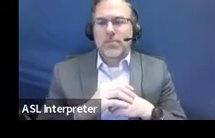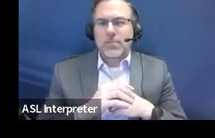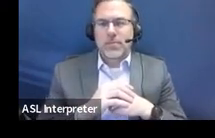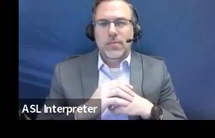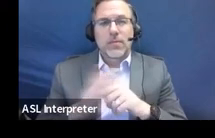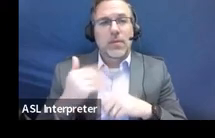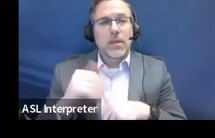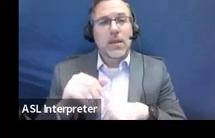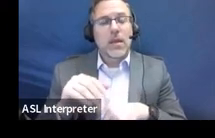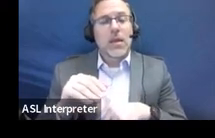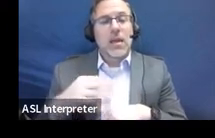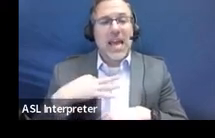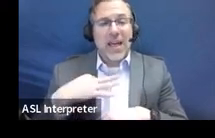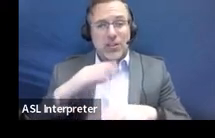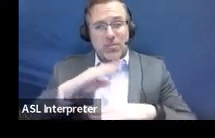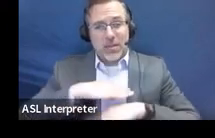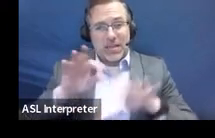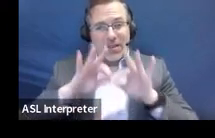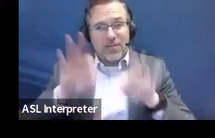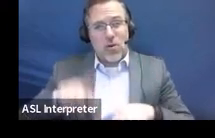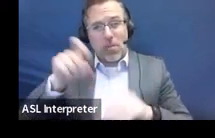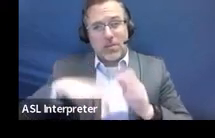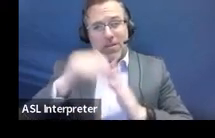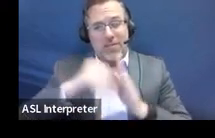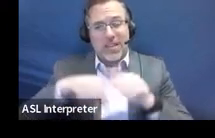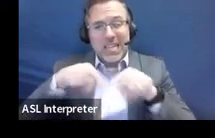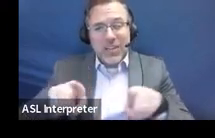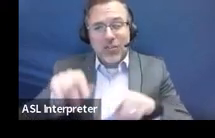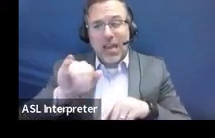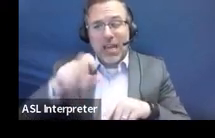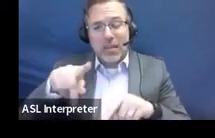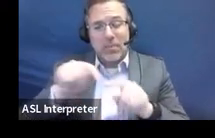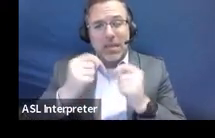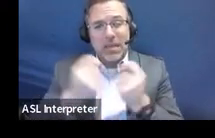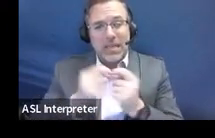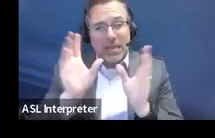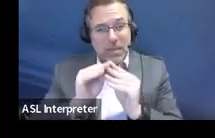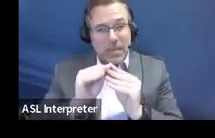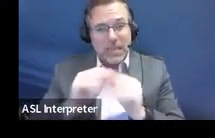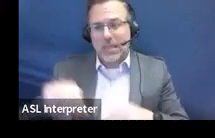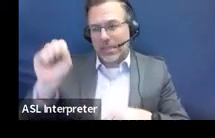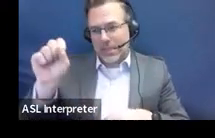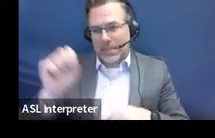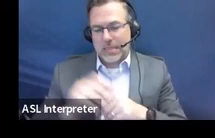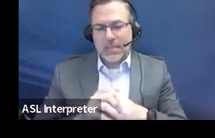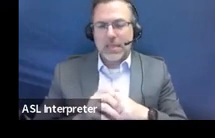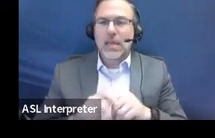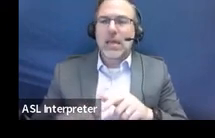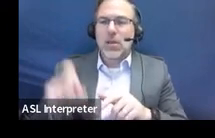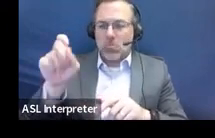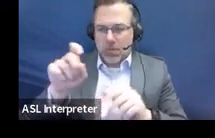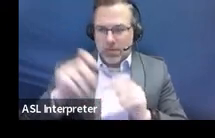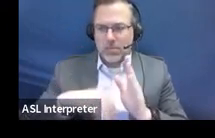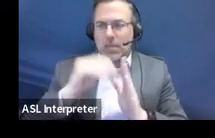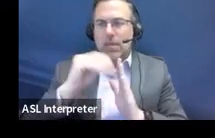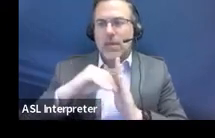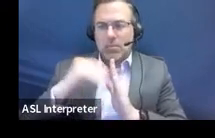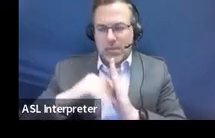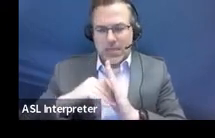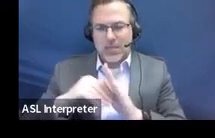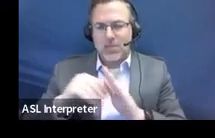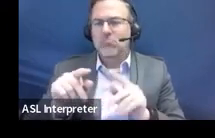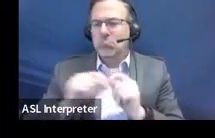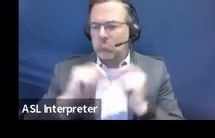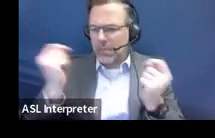do the eligibility forms need to be completed during the IEP team meeting? And that's yes. They do need to be completed as a team. And